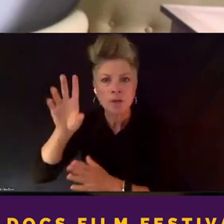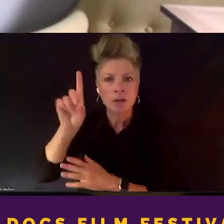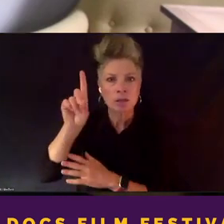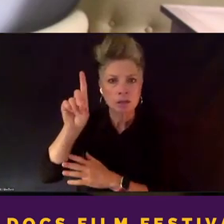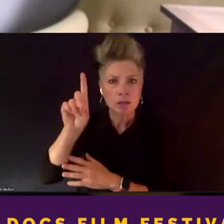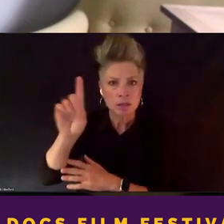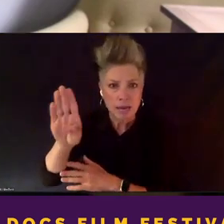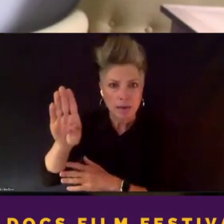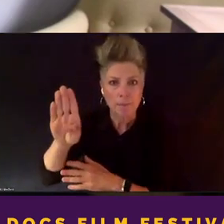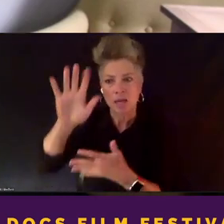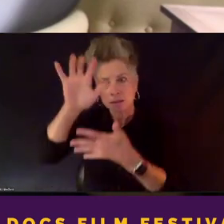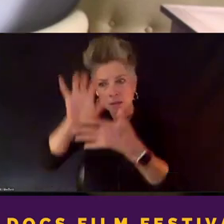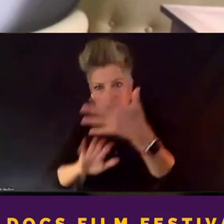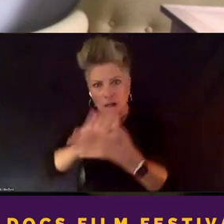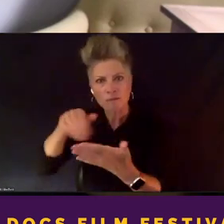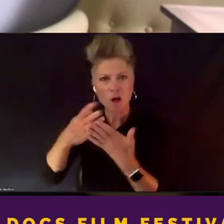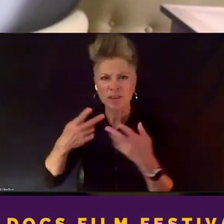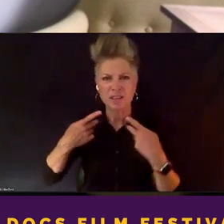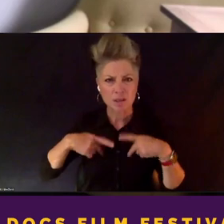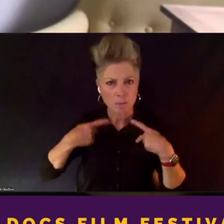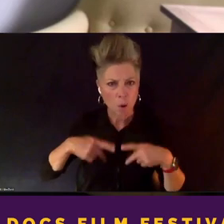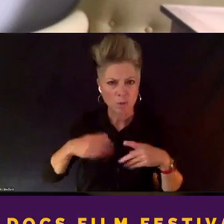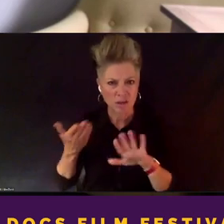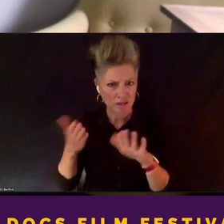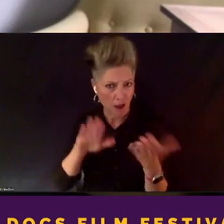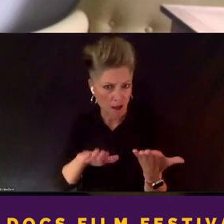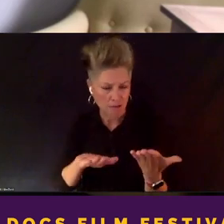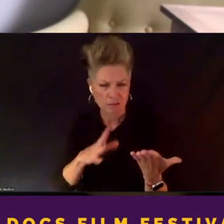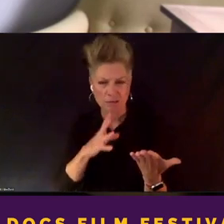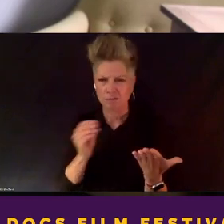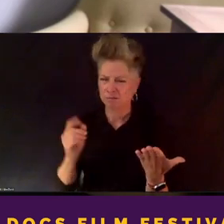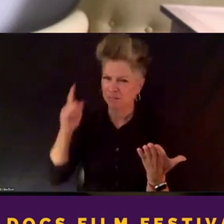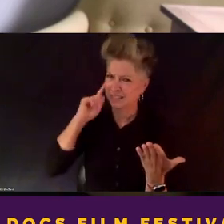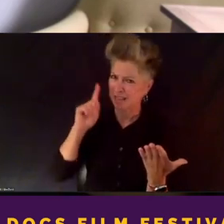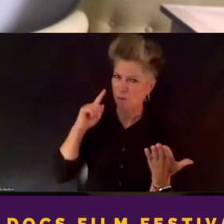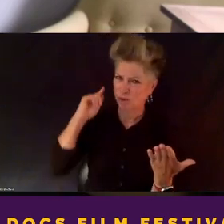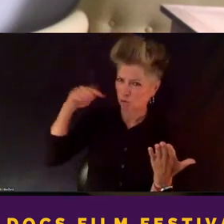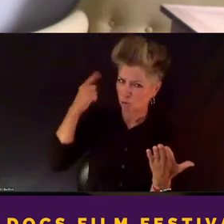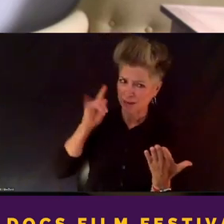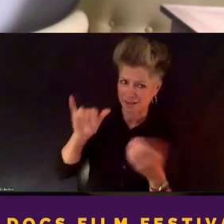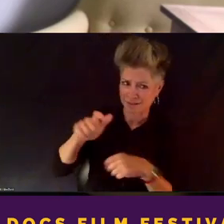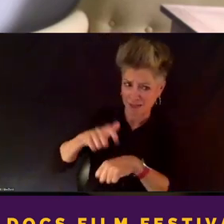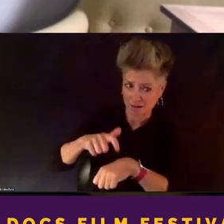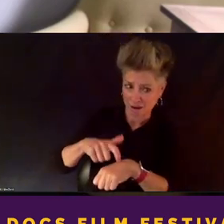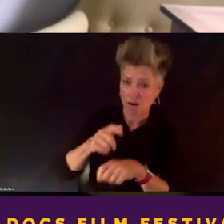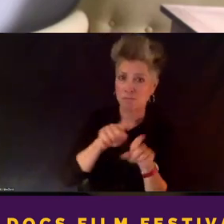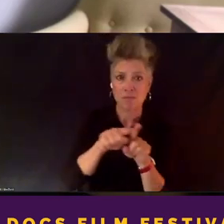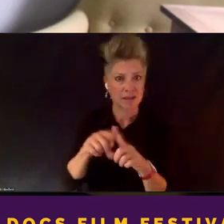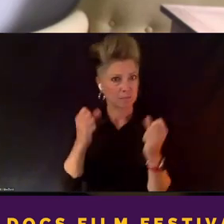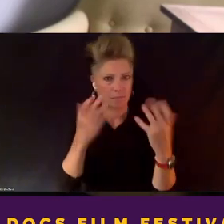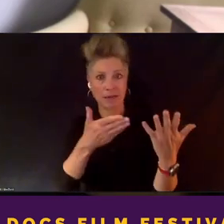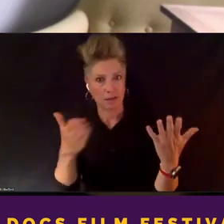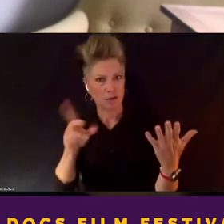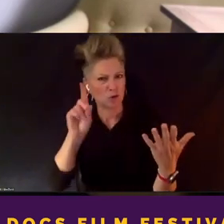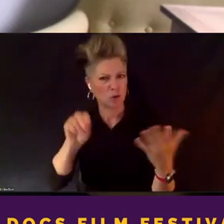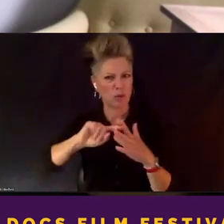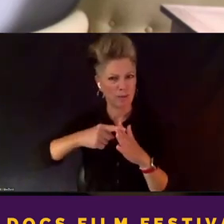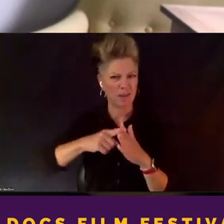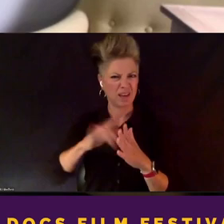And it sounded really crazy at the time, as a lot of these things do at the very beginning. So